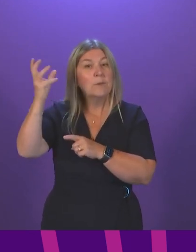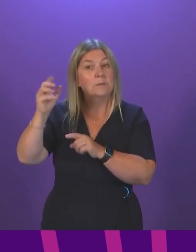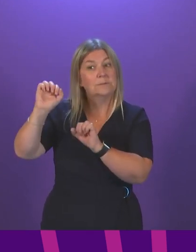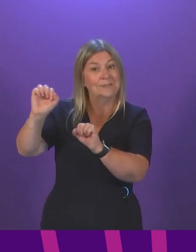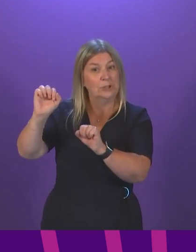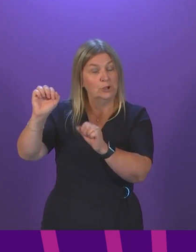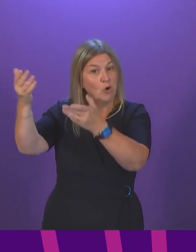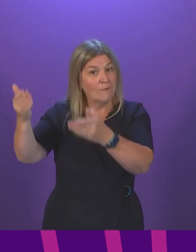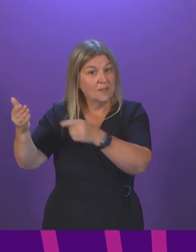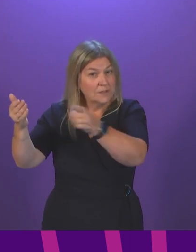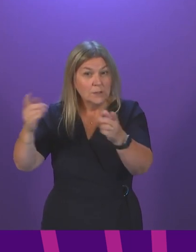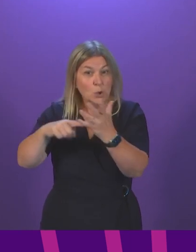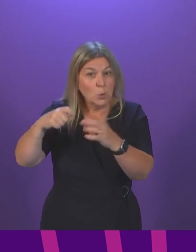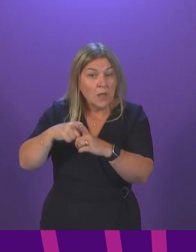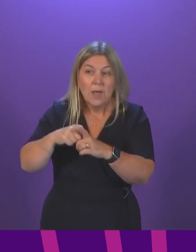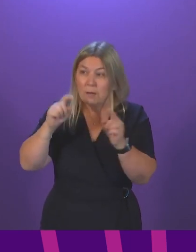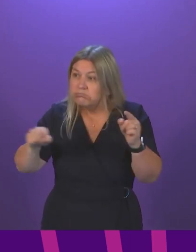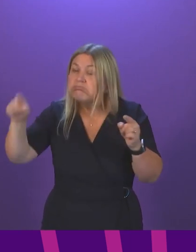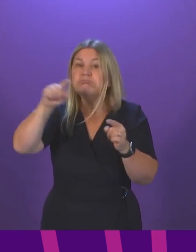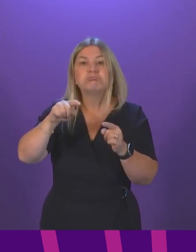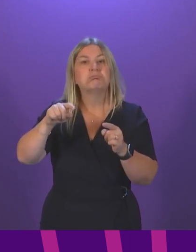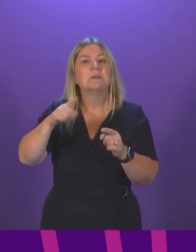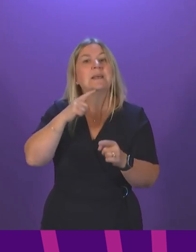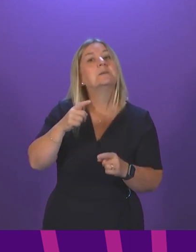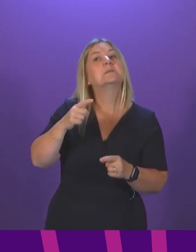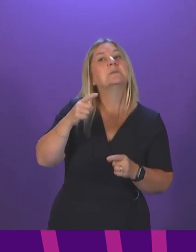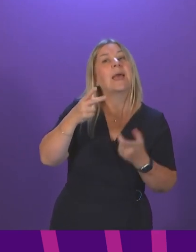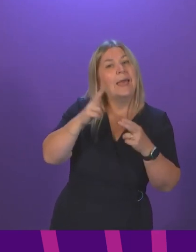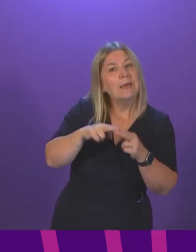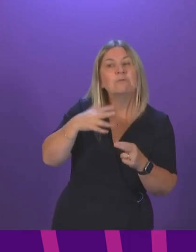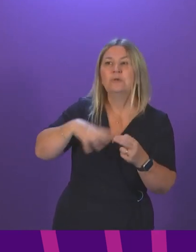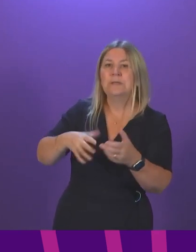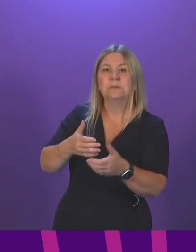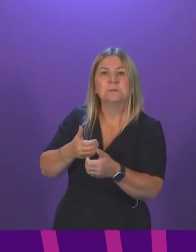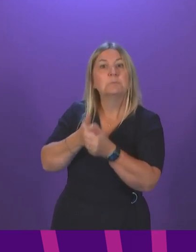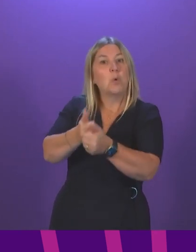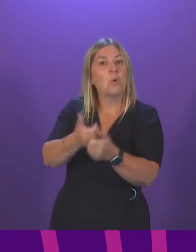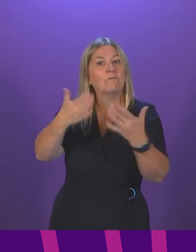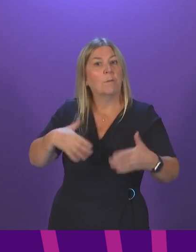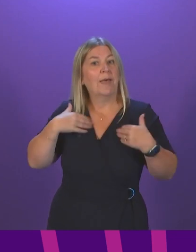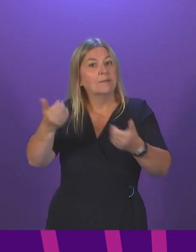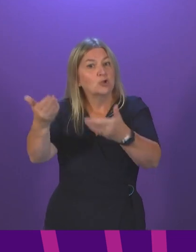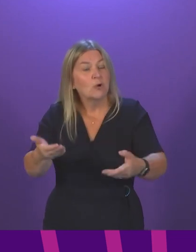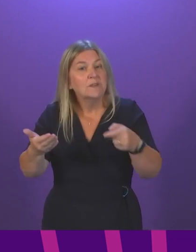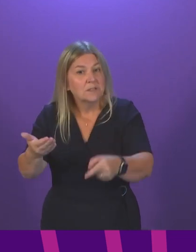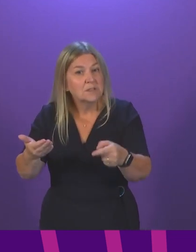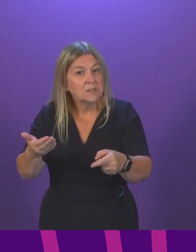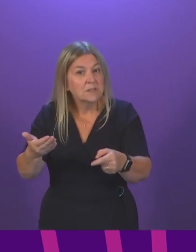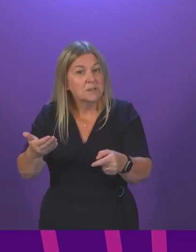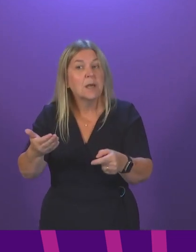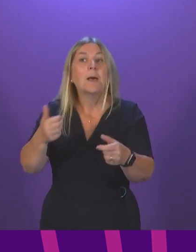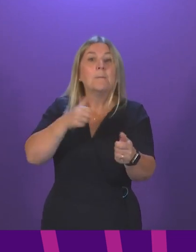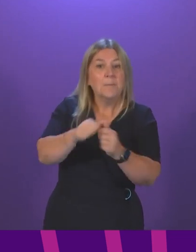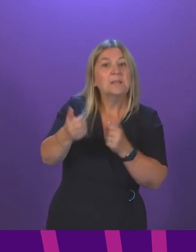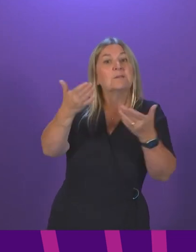the same thing. Where people require intervention from the health service that would better come